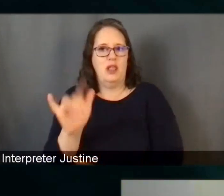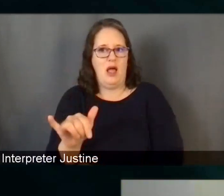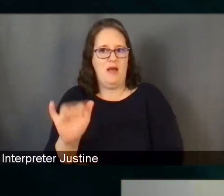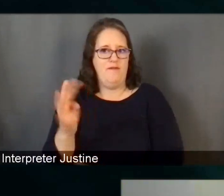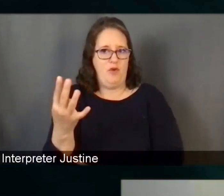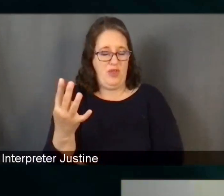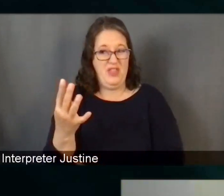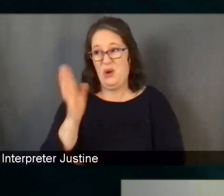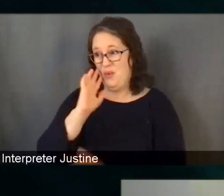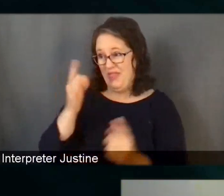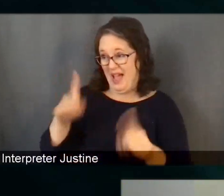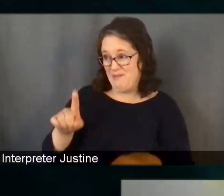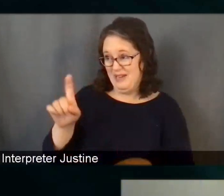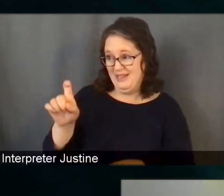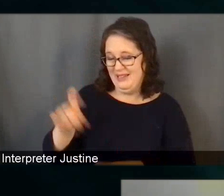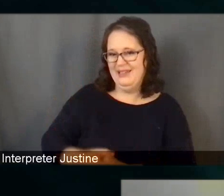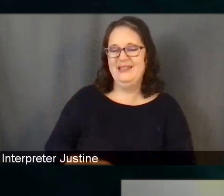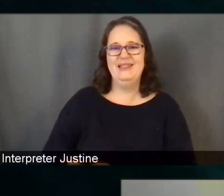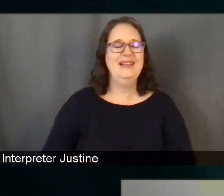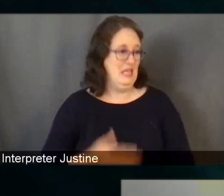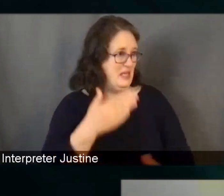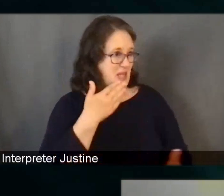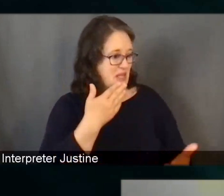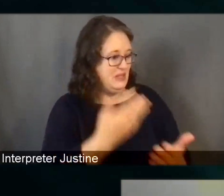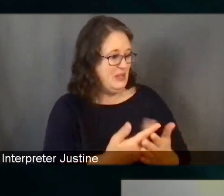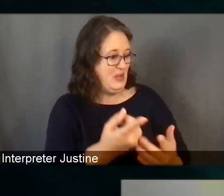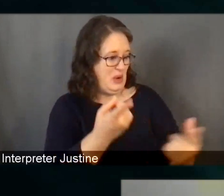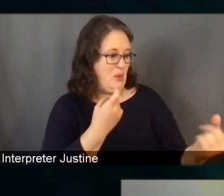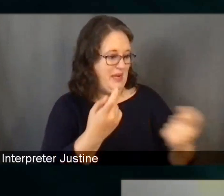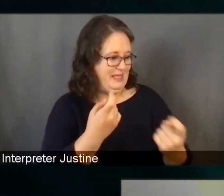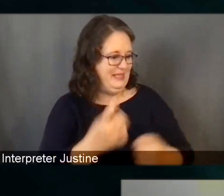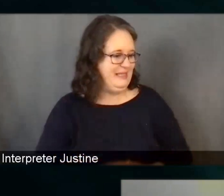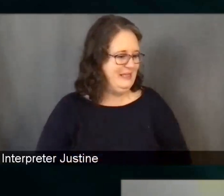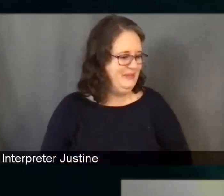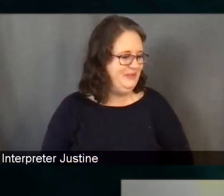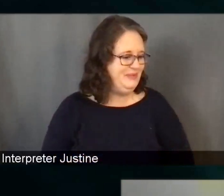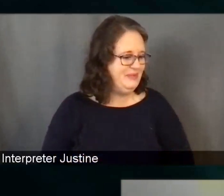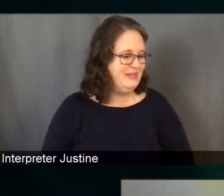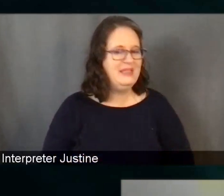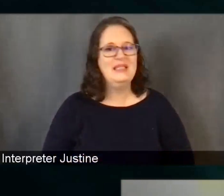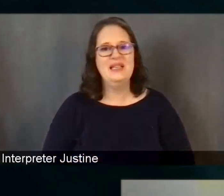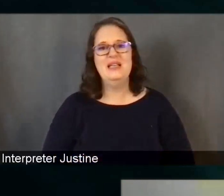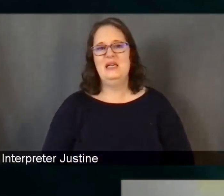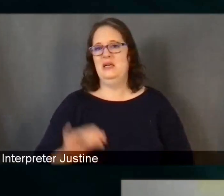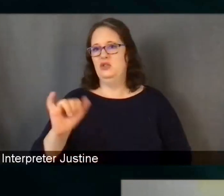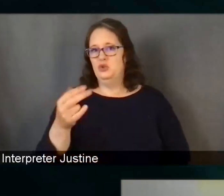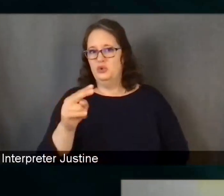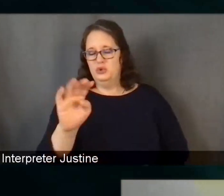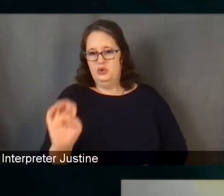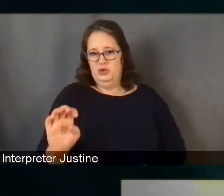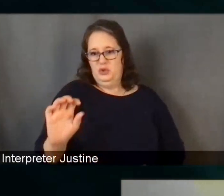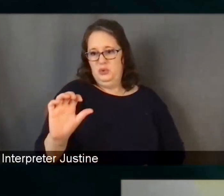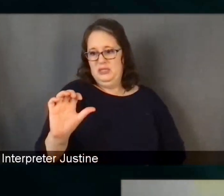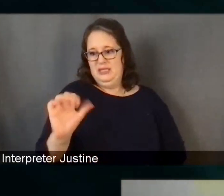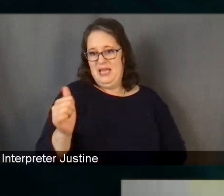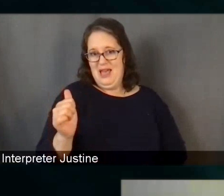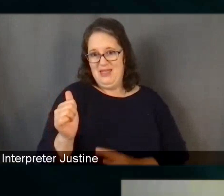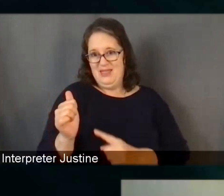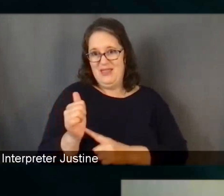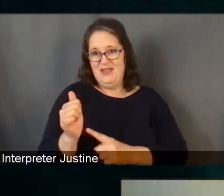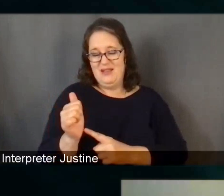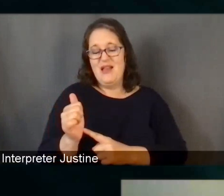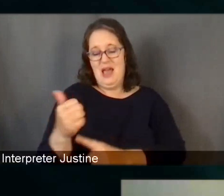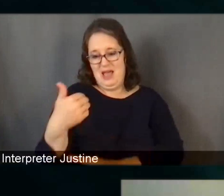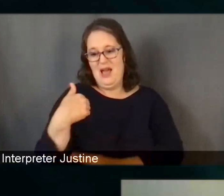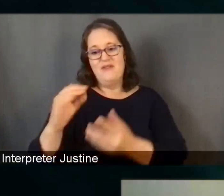Those are really good questions. As of June 10th, which are the numbers that I can see,